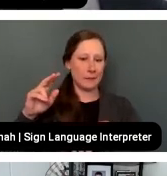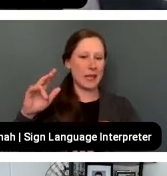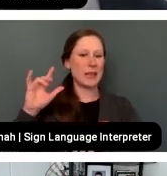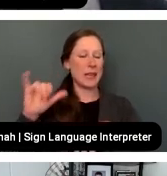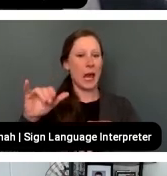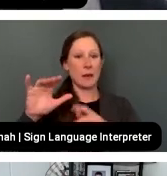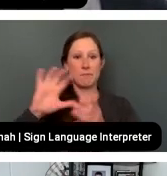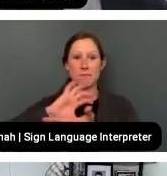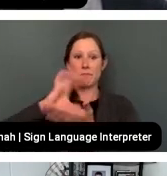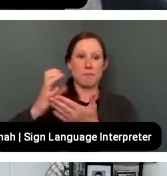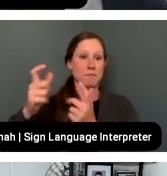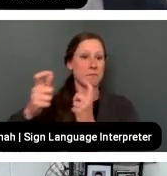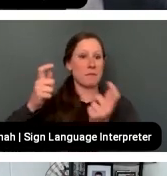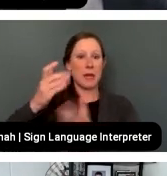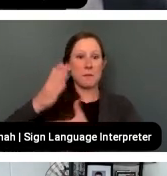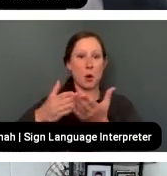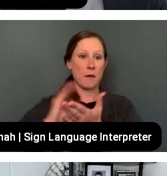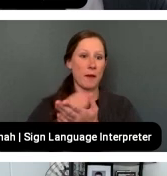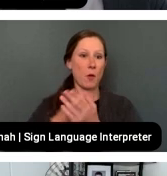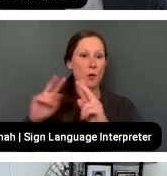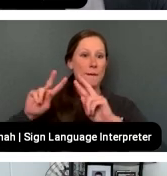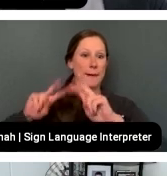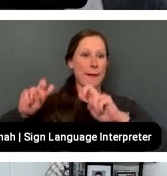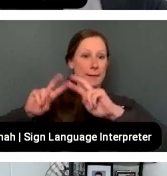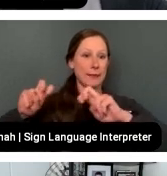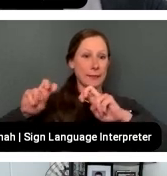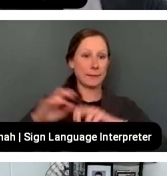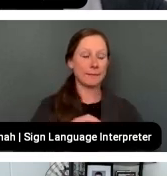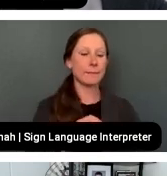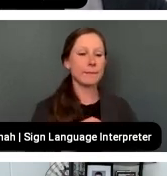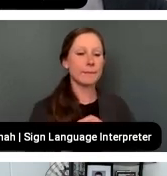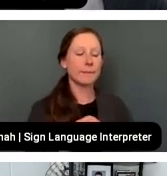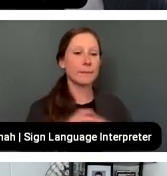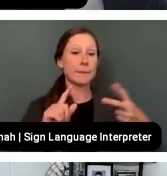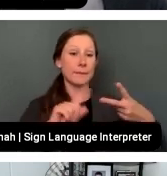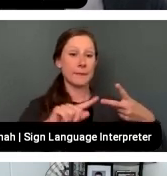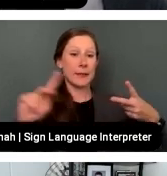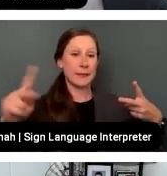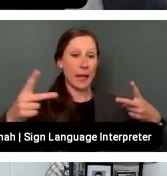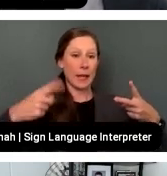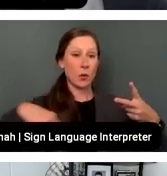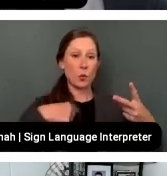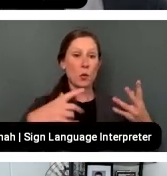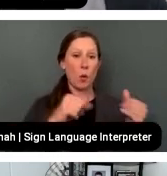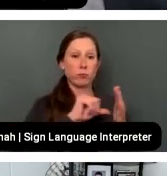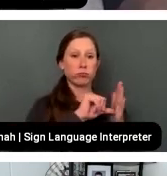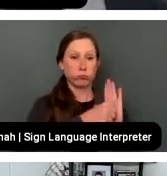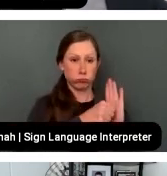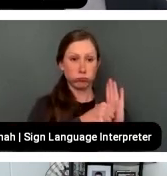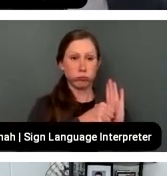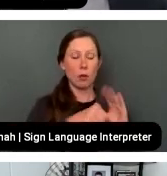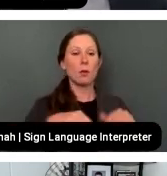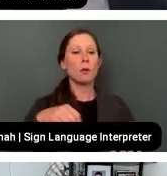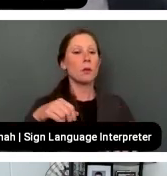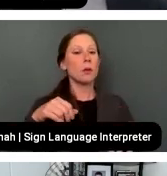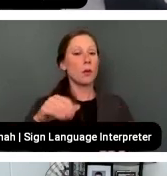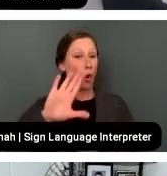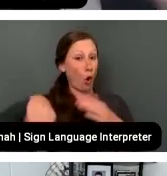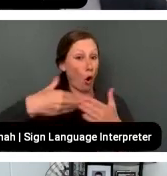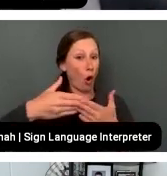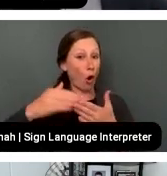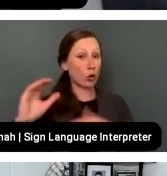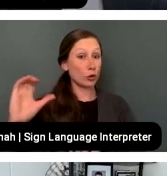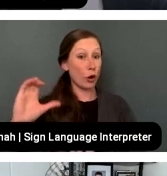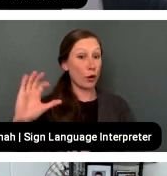the analysis. The second point to make, which is something that we wanted to reiterate at the top, is that this is not all the funds on CARTA.